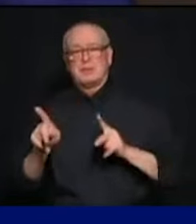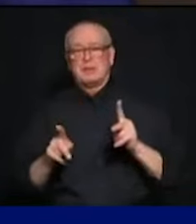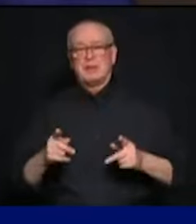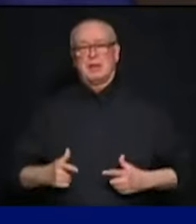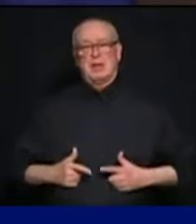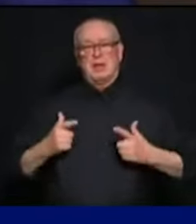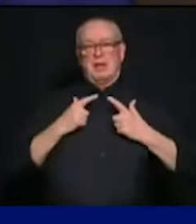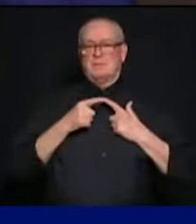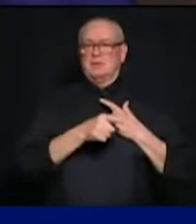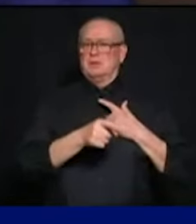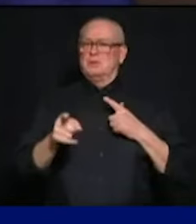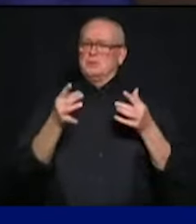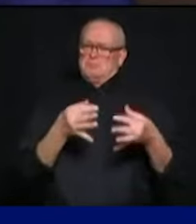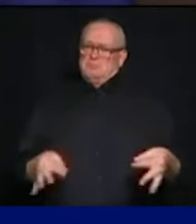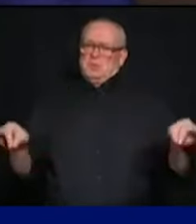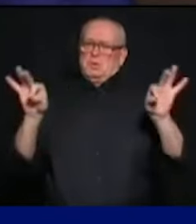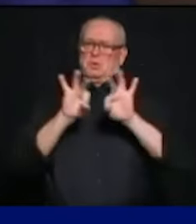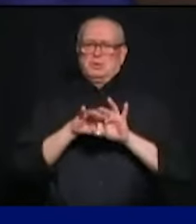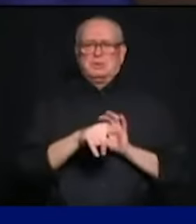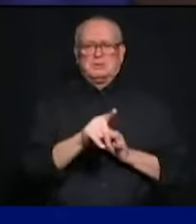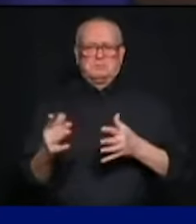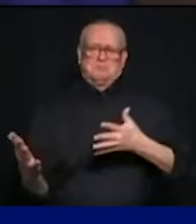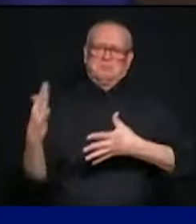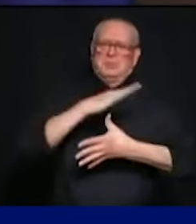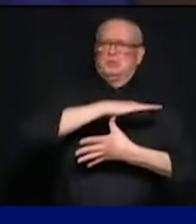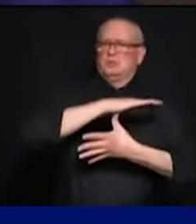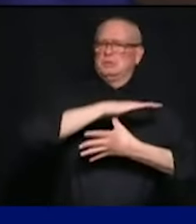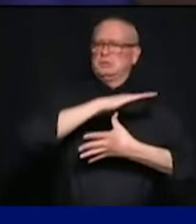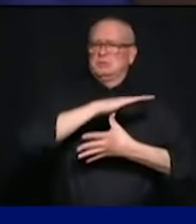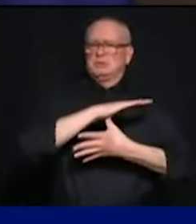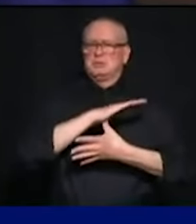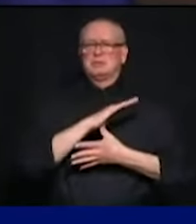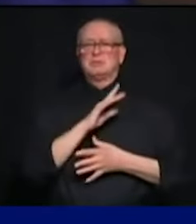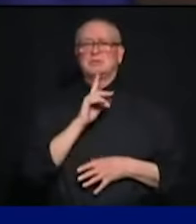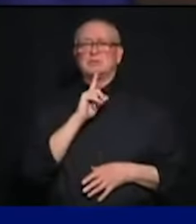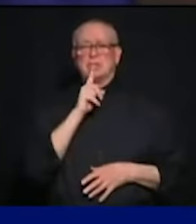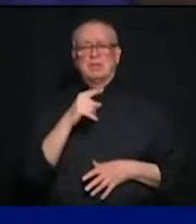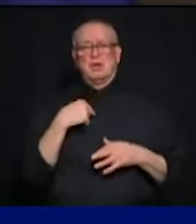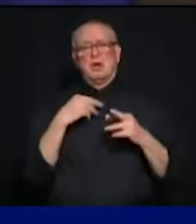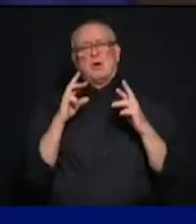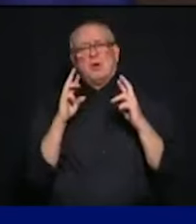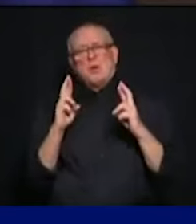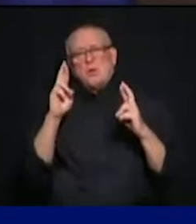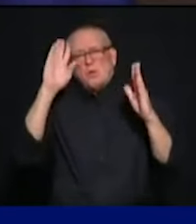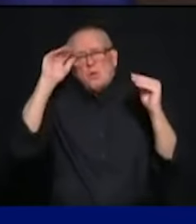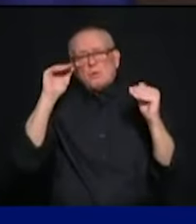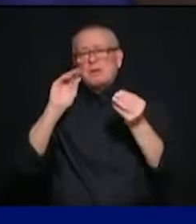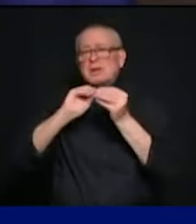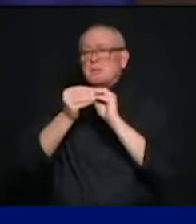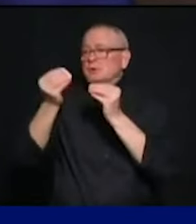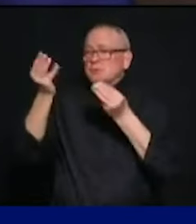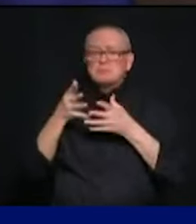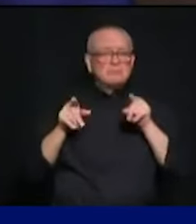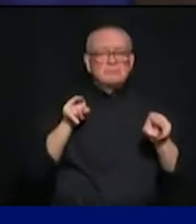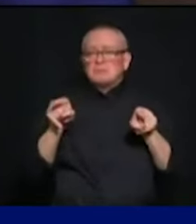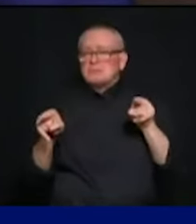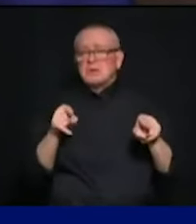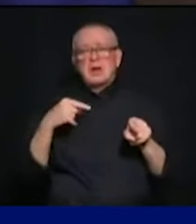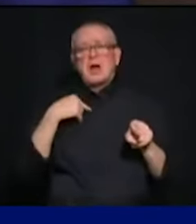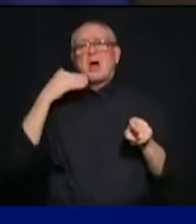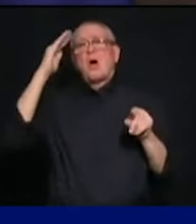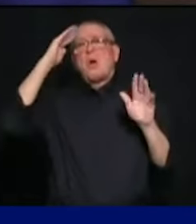I hope the models are wrong. I hope that the tough measures we've taken to date will allow us to begin gradually returning to normal